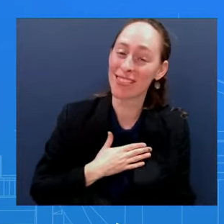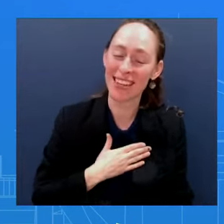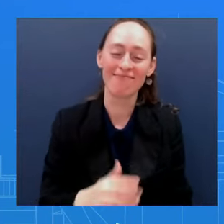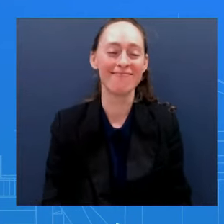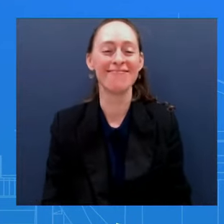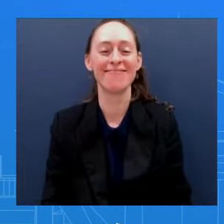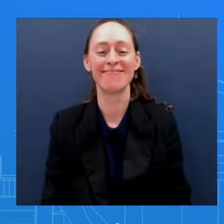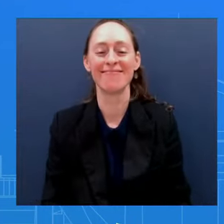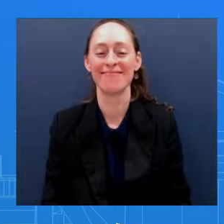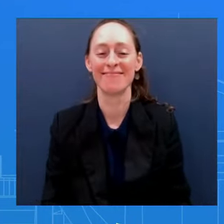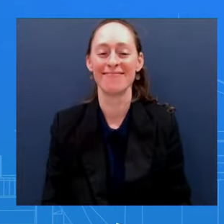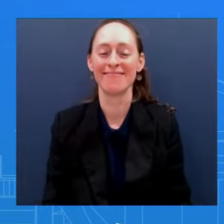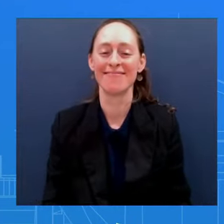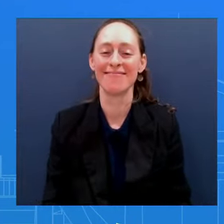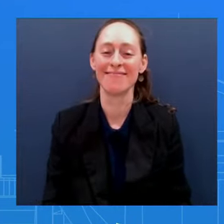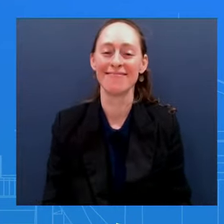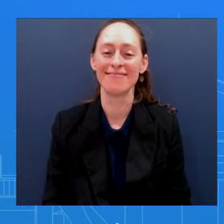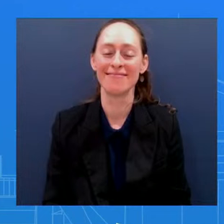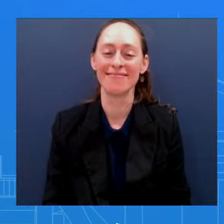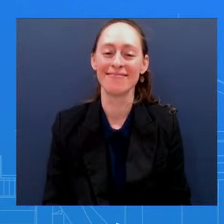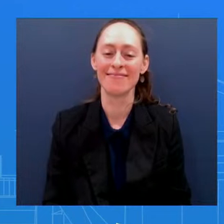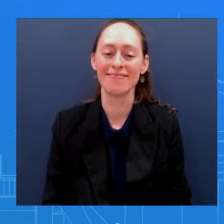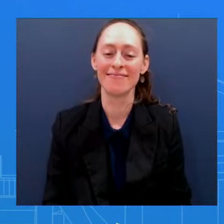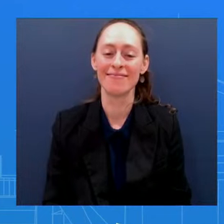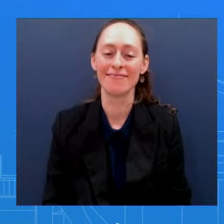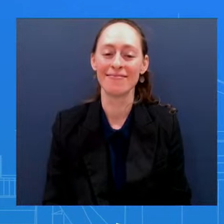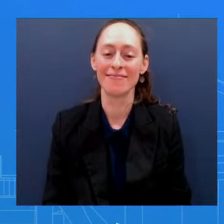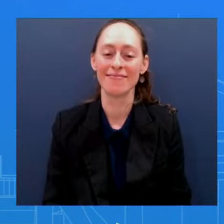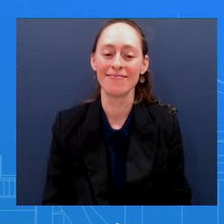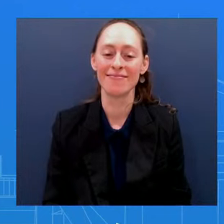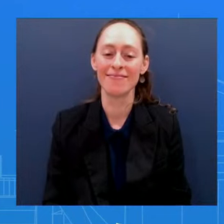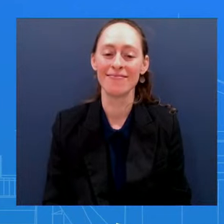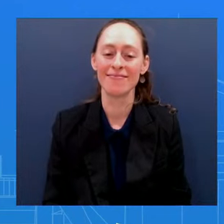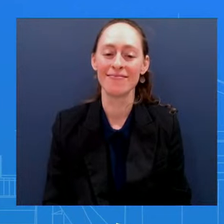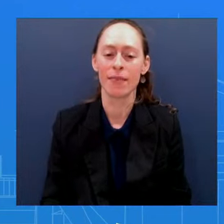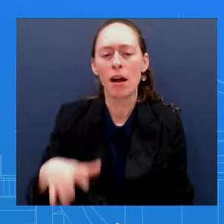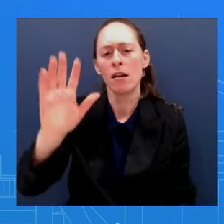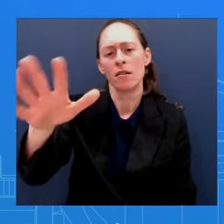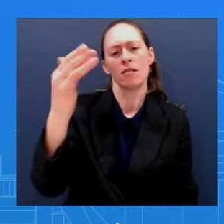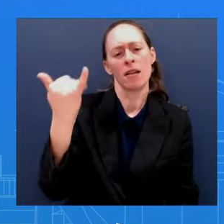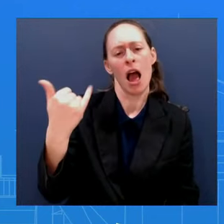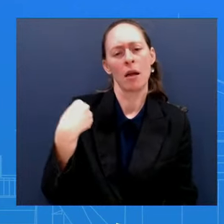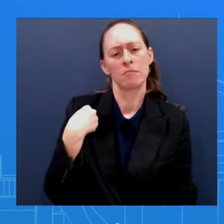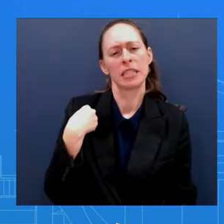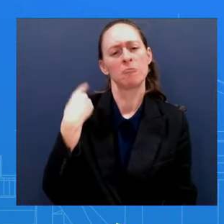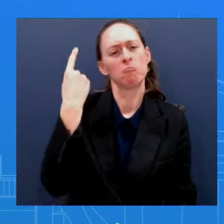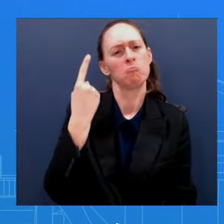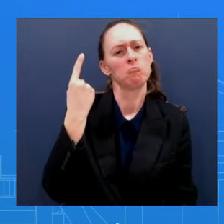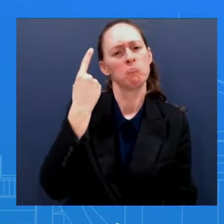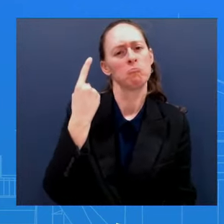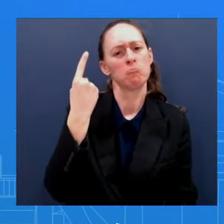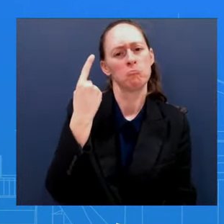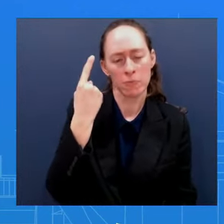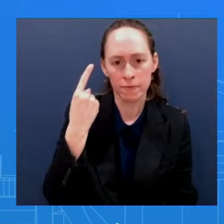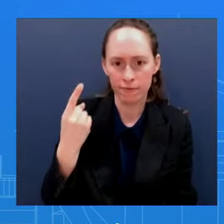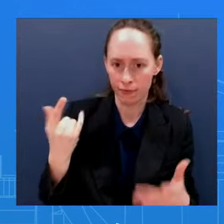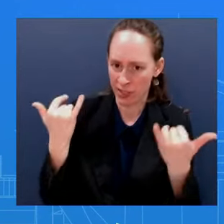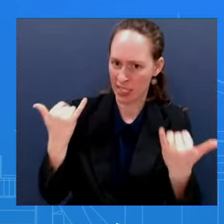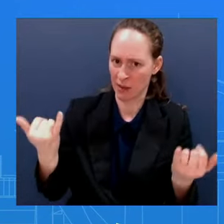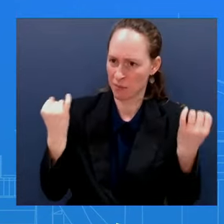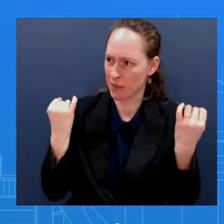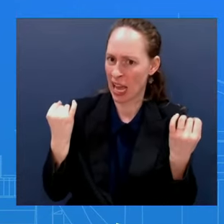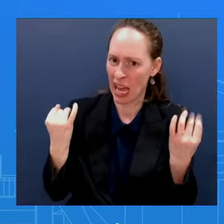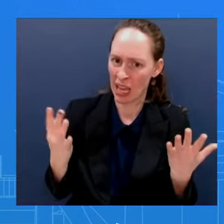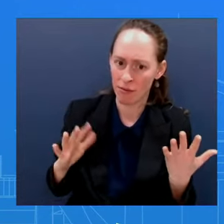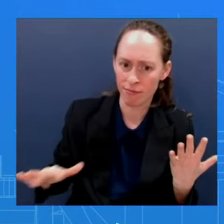million Asian Americans Who celebrated this holiday over the weekend? He hasn't issued a message What is this message? have actually,